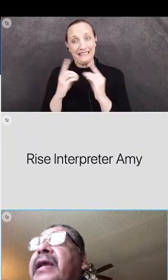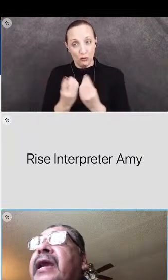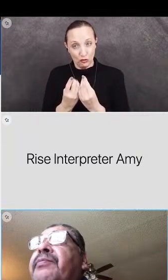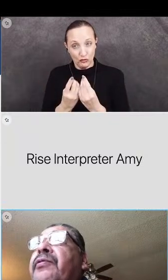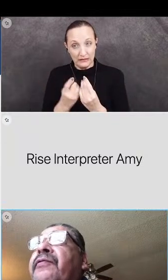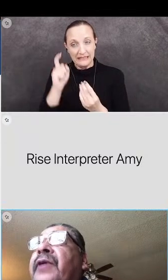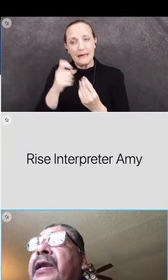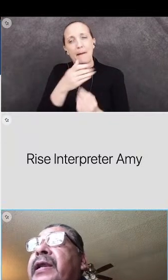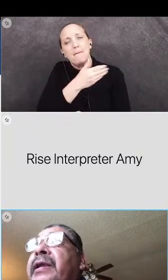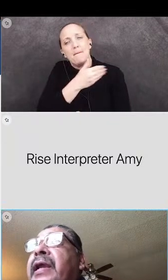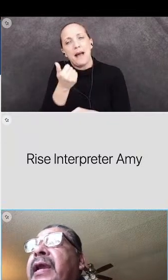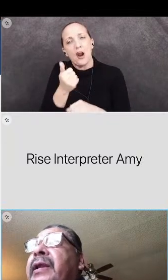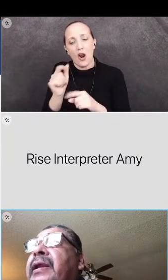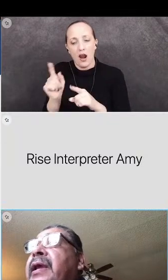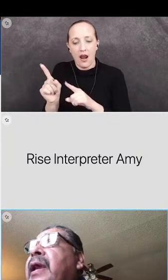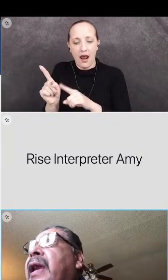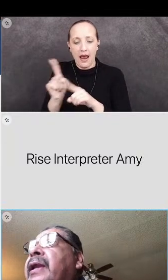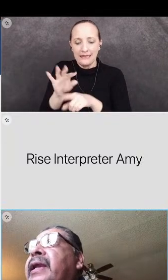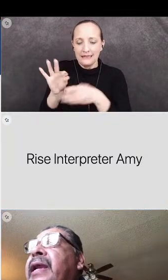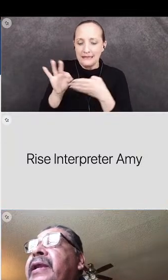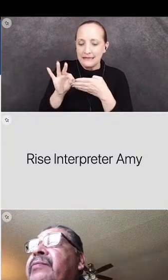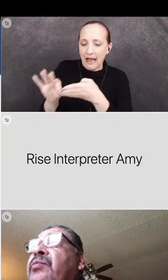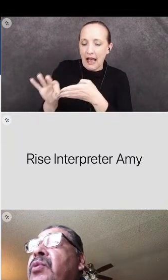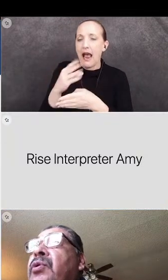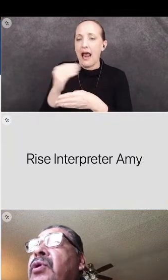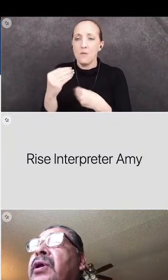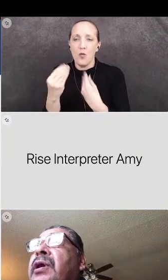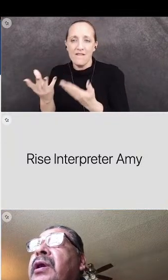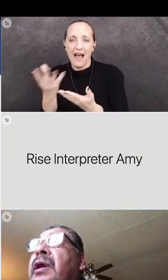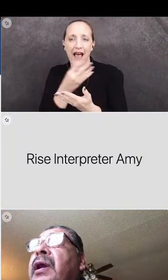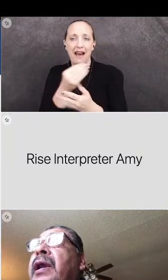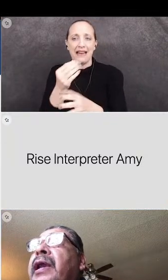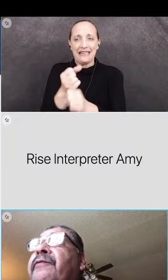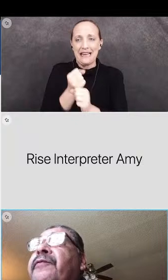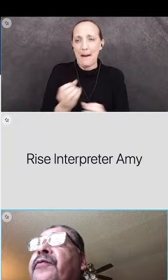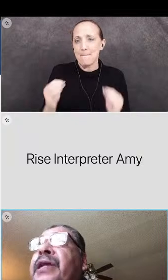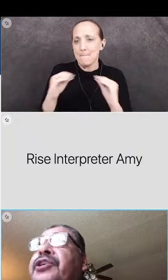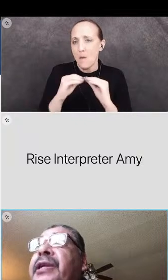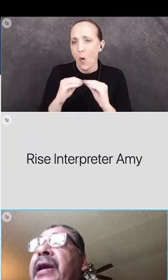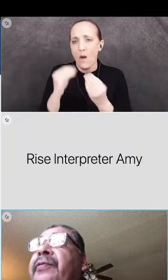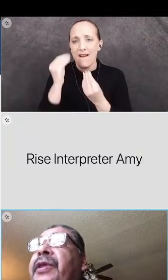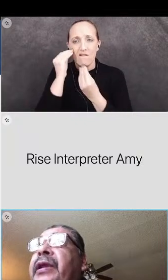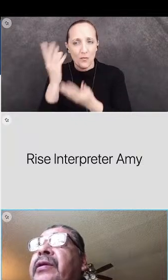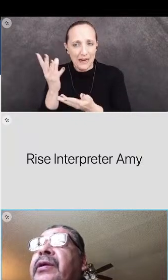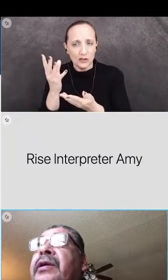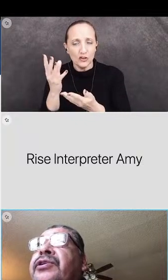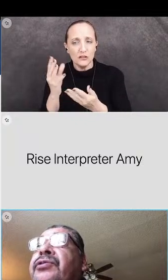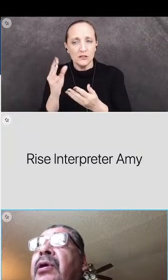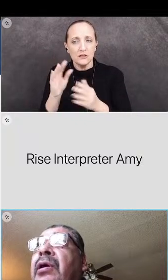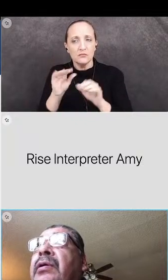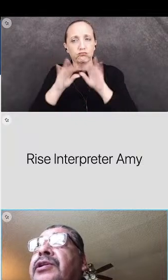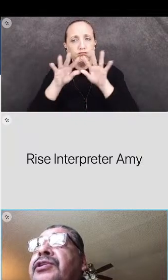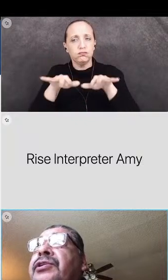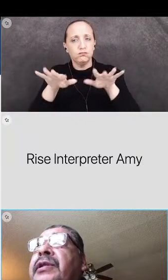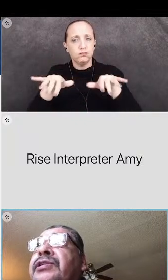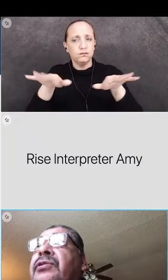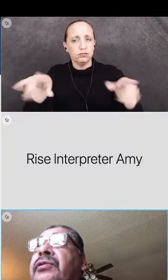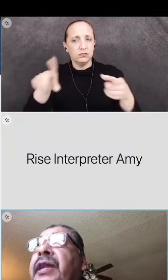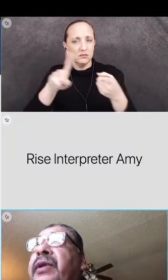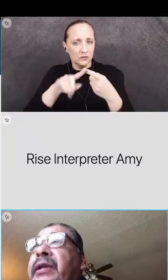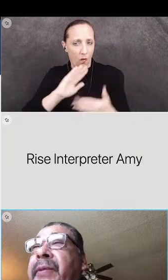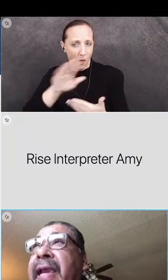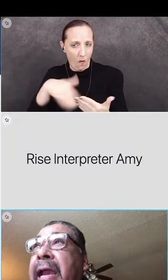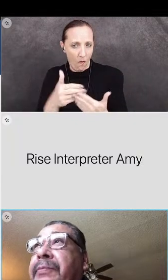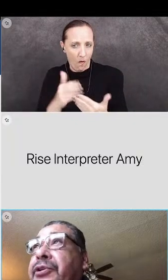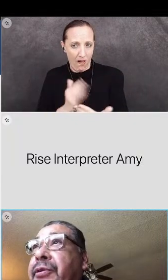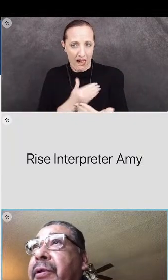guiding and providing and getting more information out there to all our students